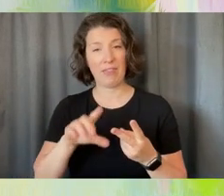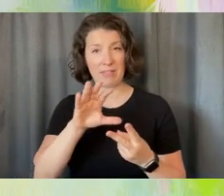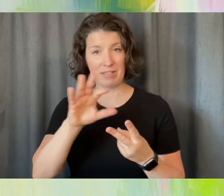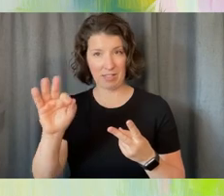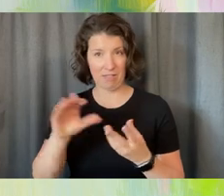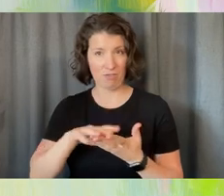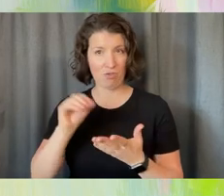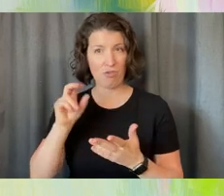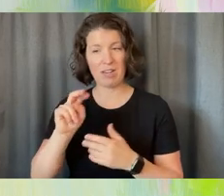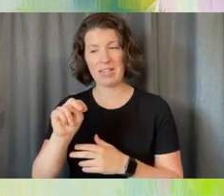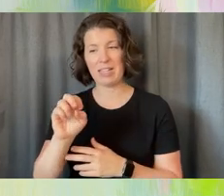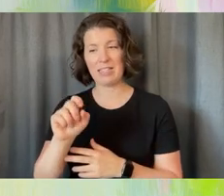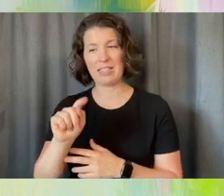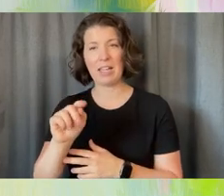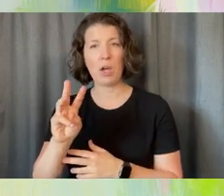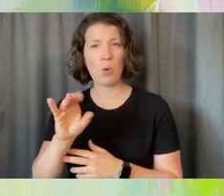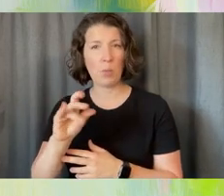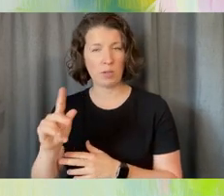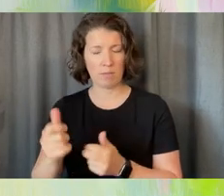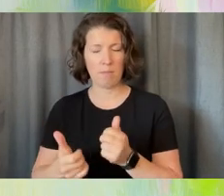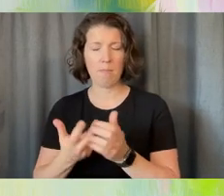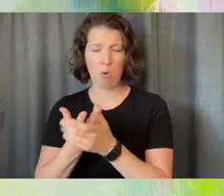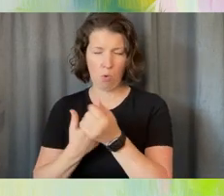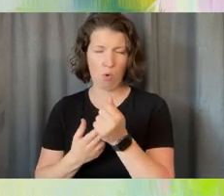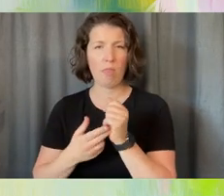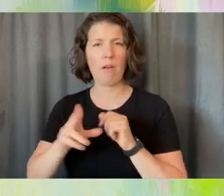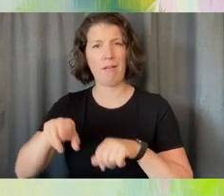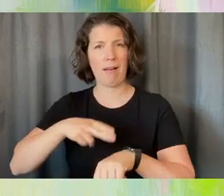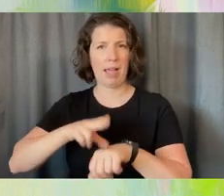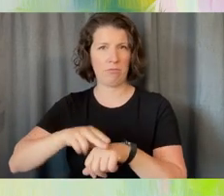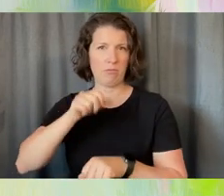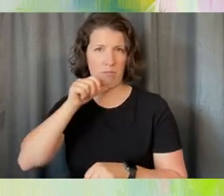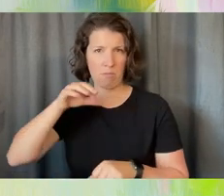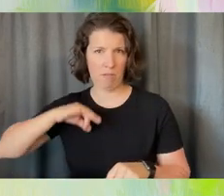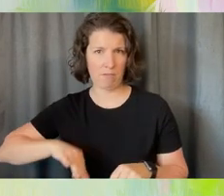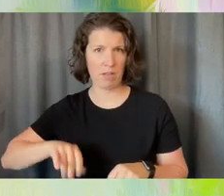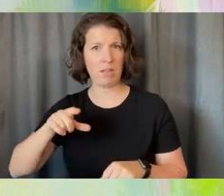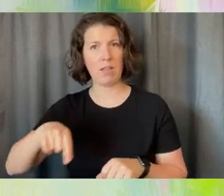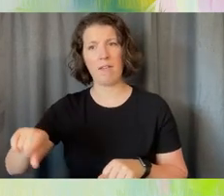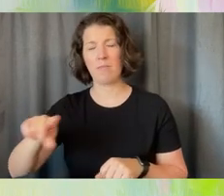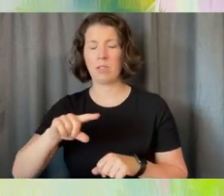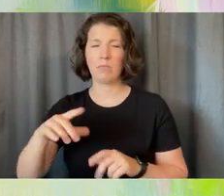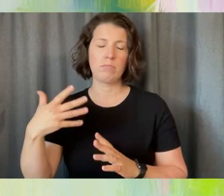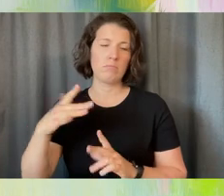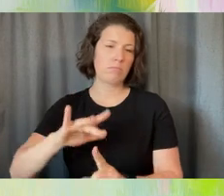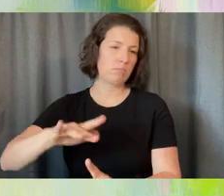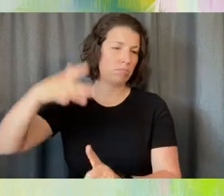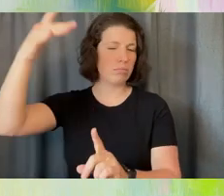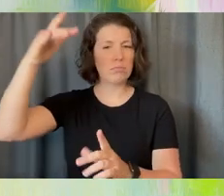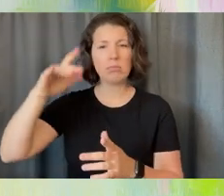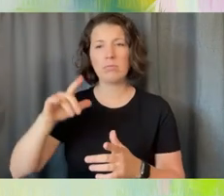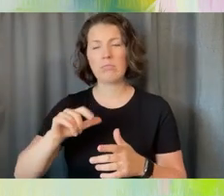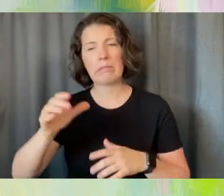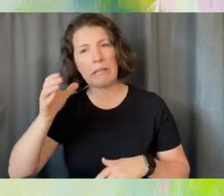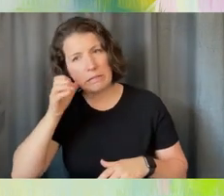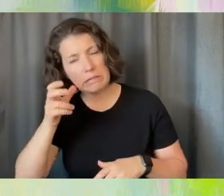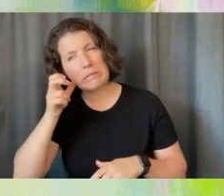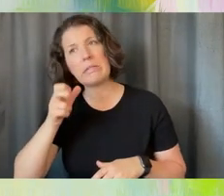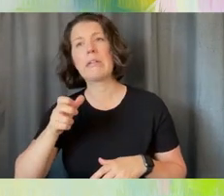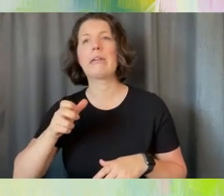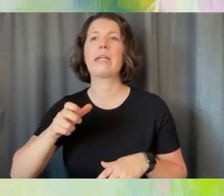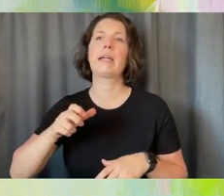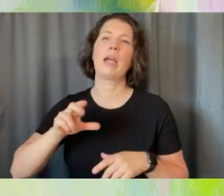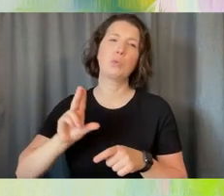Both are national nonprofits that have been exemplary in listening and utilizing